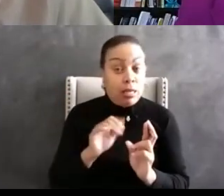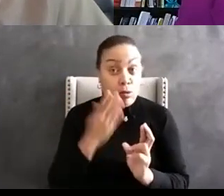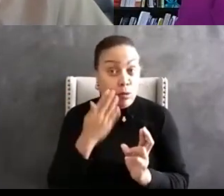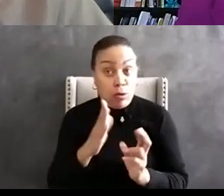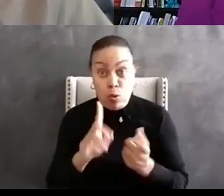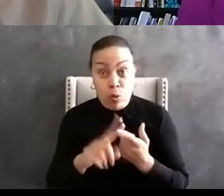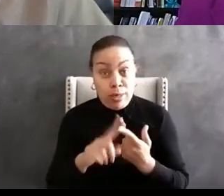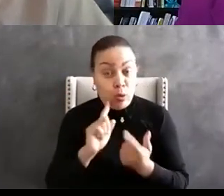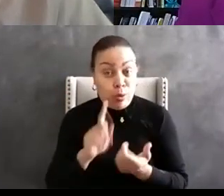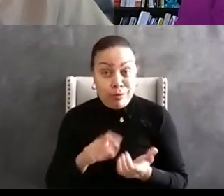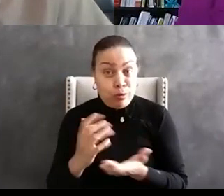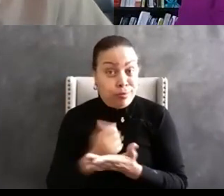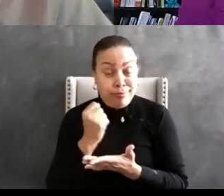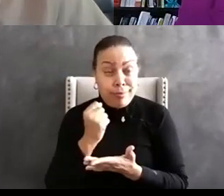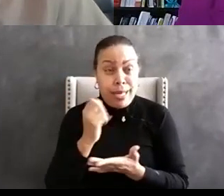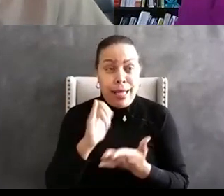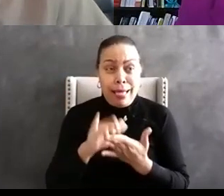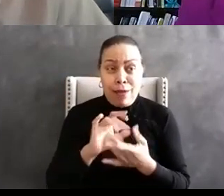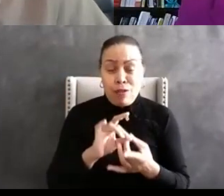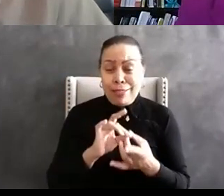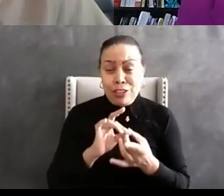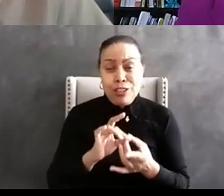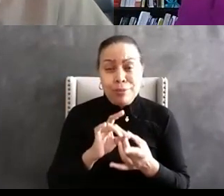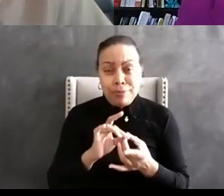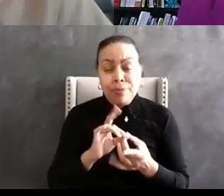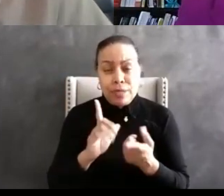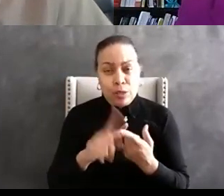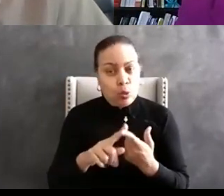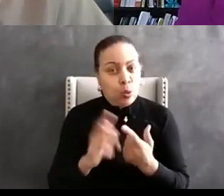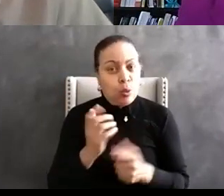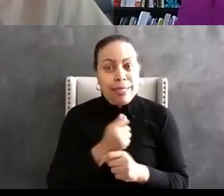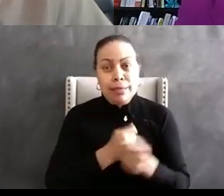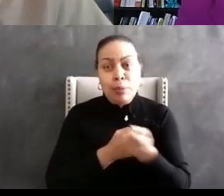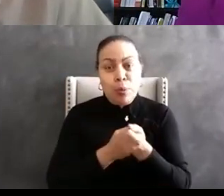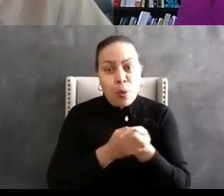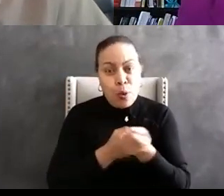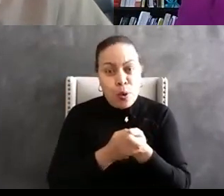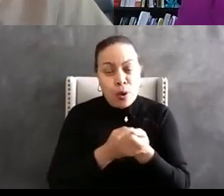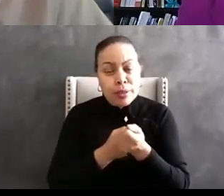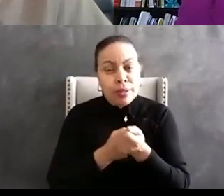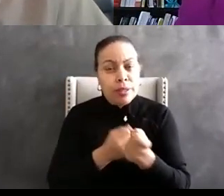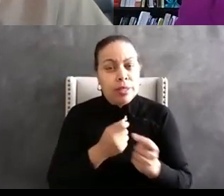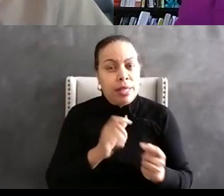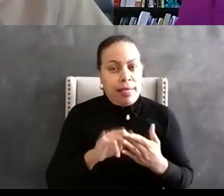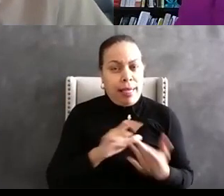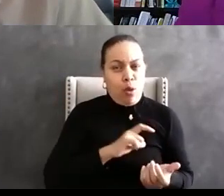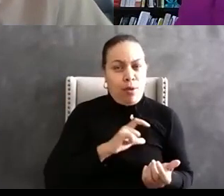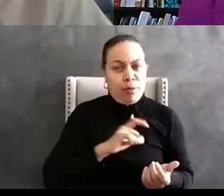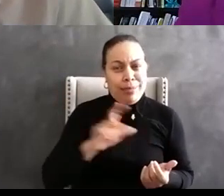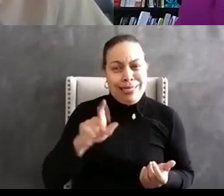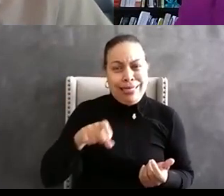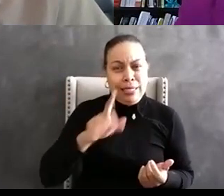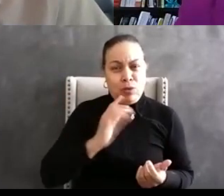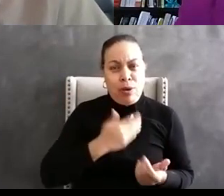tap into you know those uh relationships to get some support of that uh law enforcement needs in our